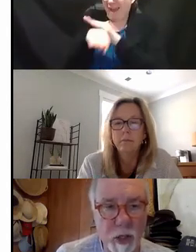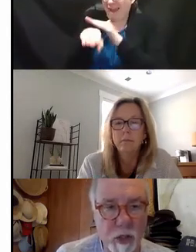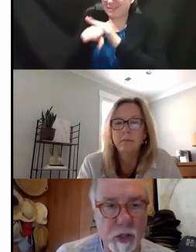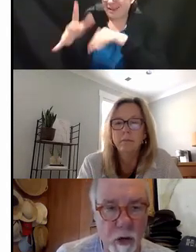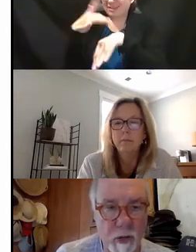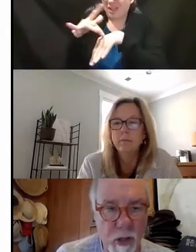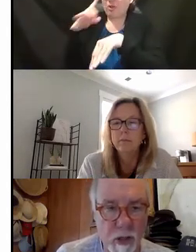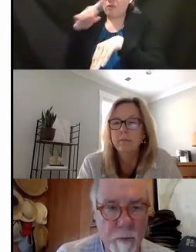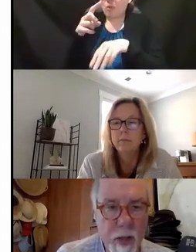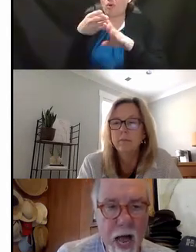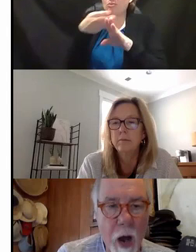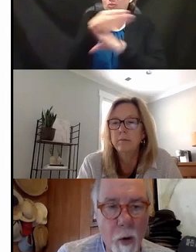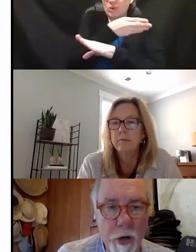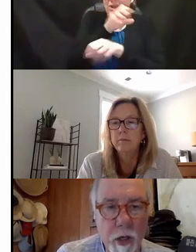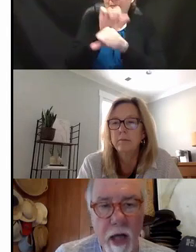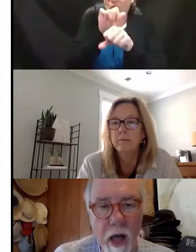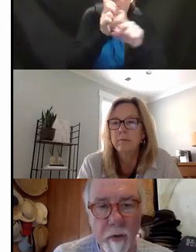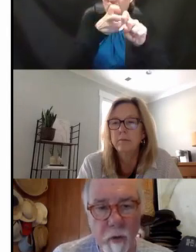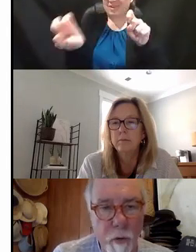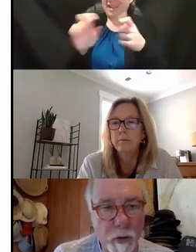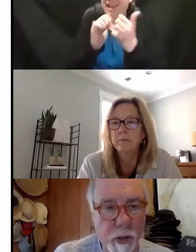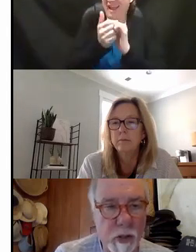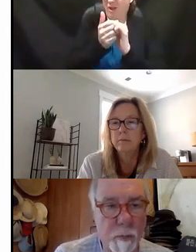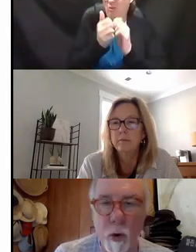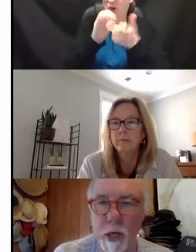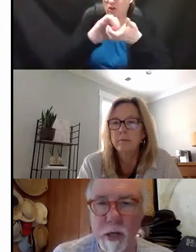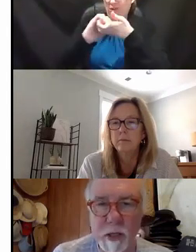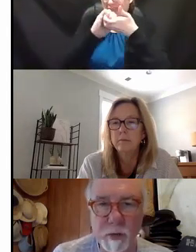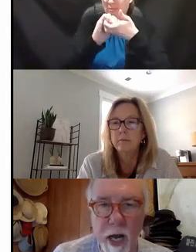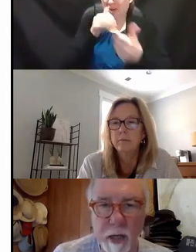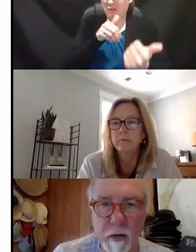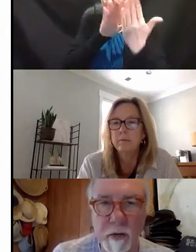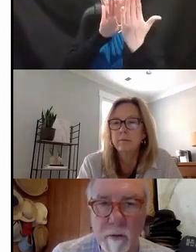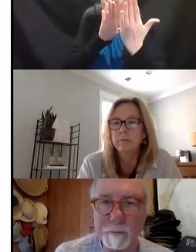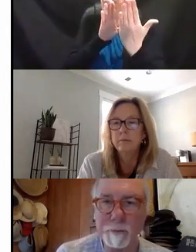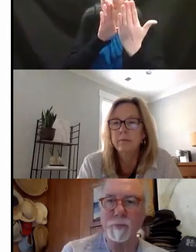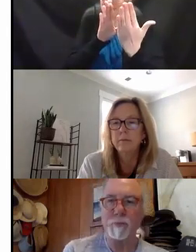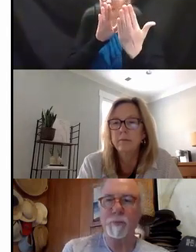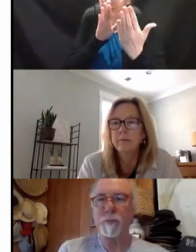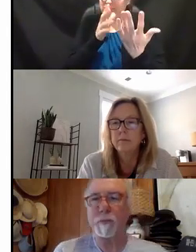transition services. How are your collaborative approaches supporting these objectives?